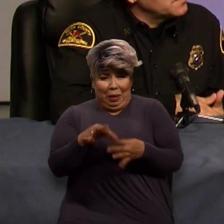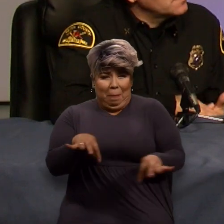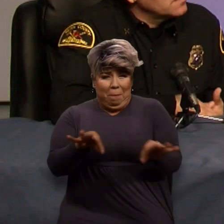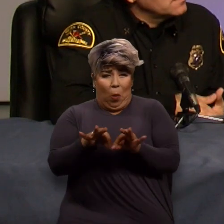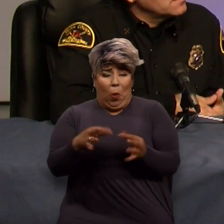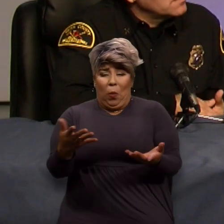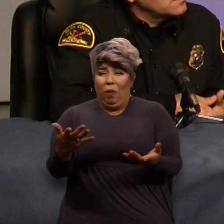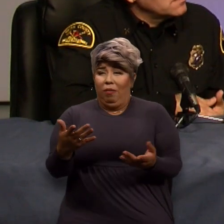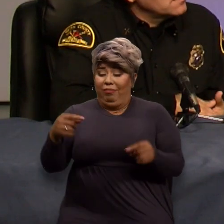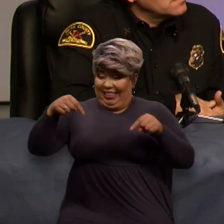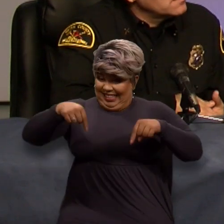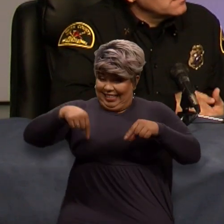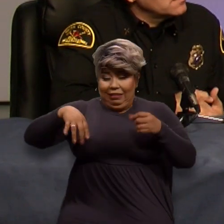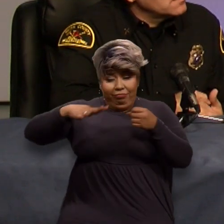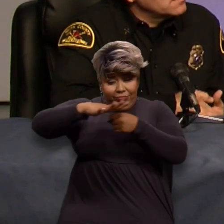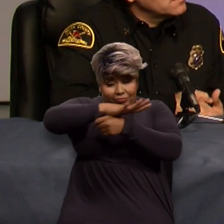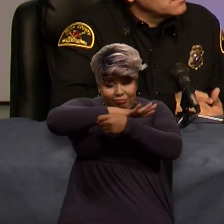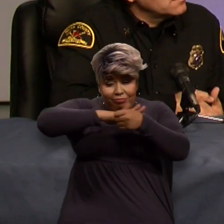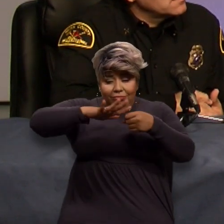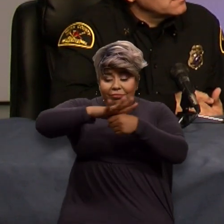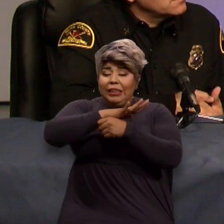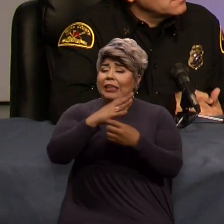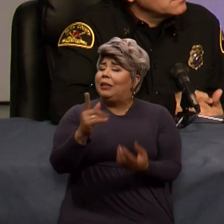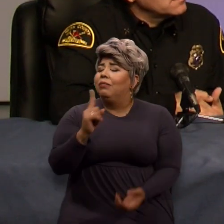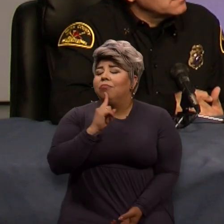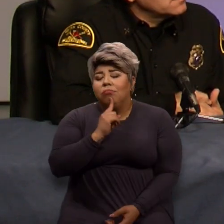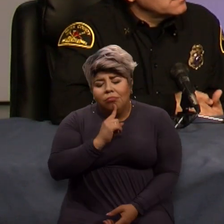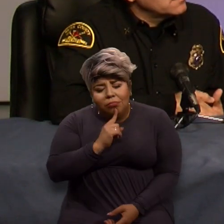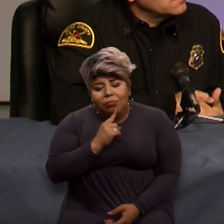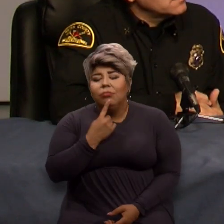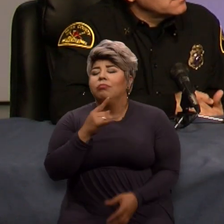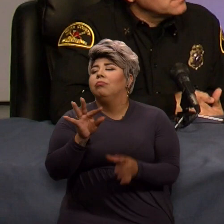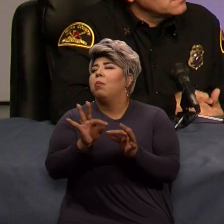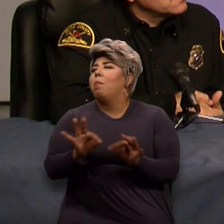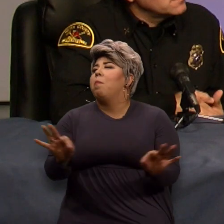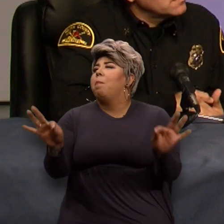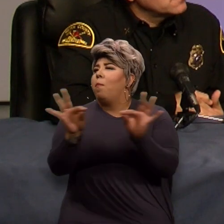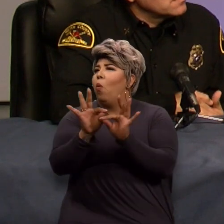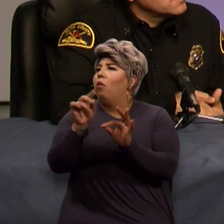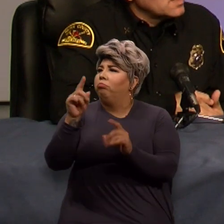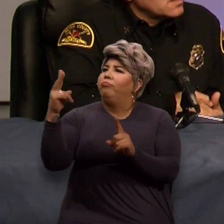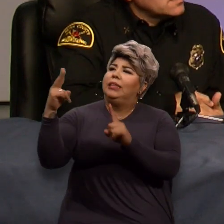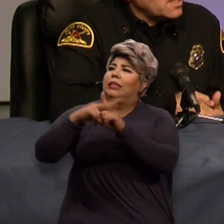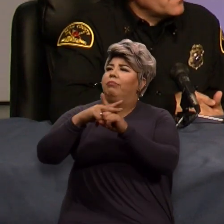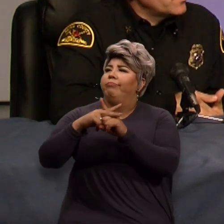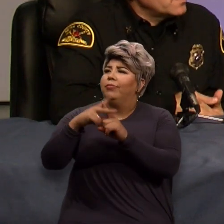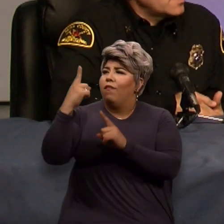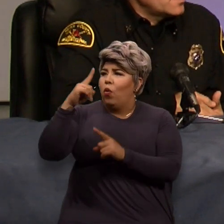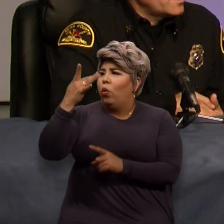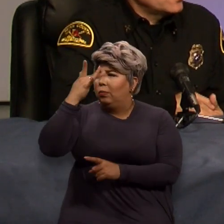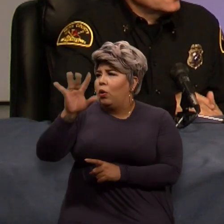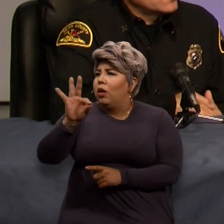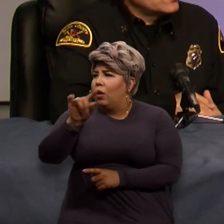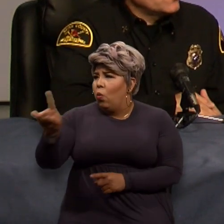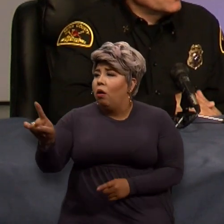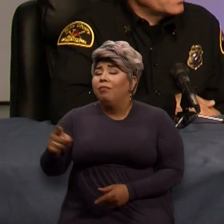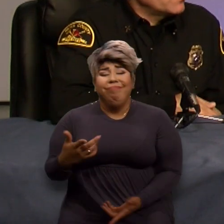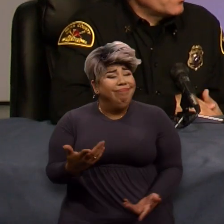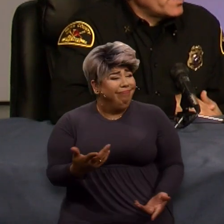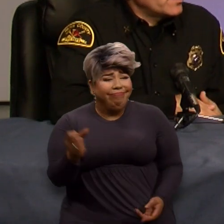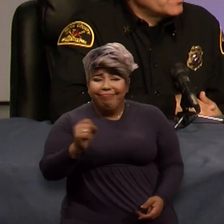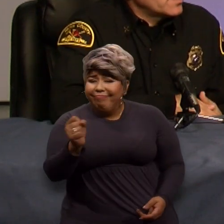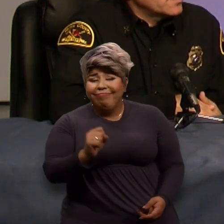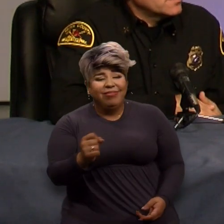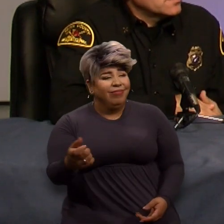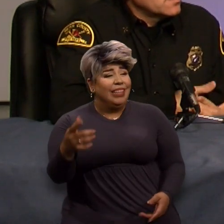where we live, it is essential for us to to sign up for this. Sign up for this and just in general